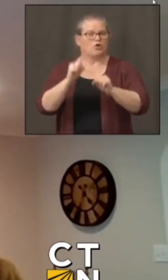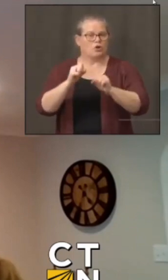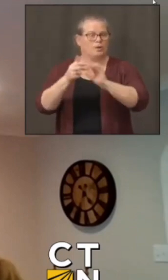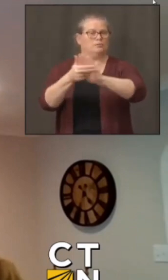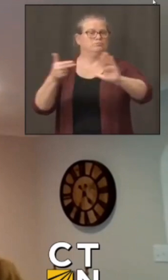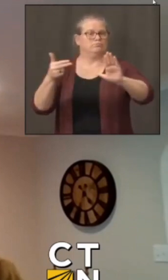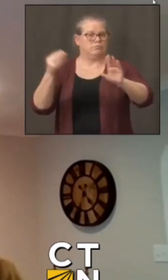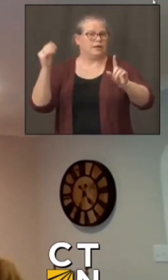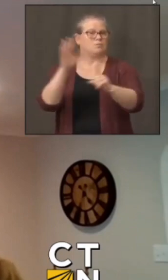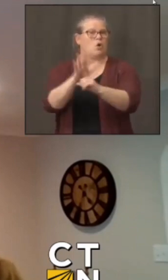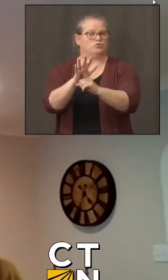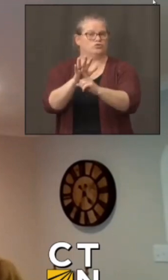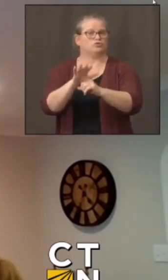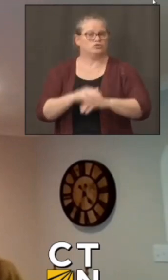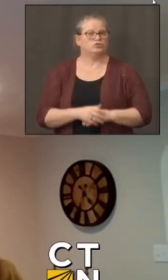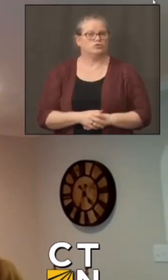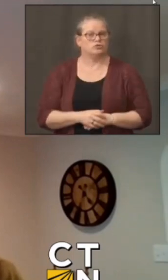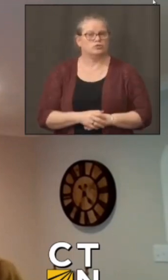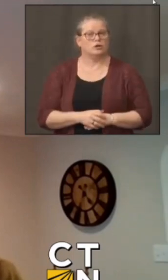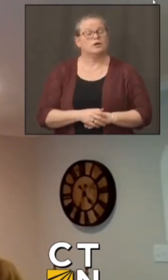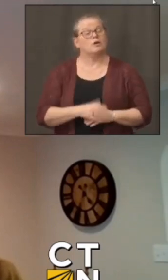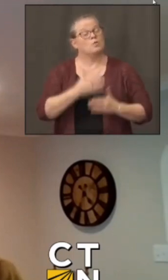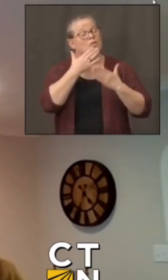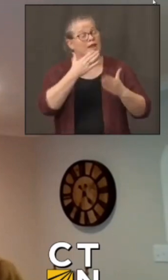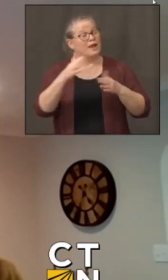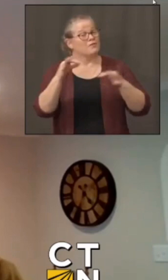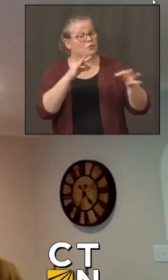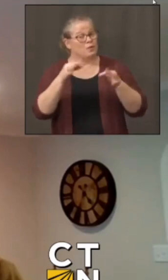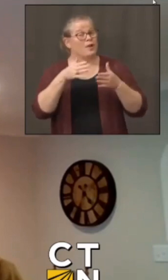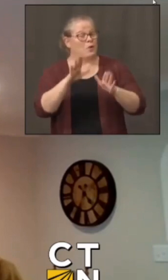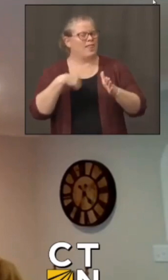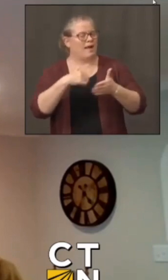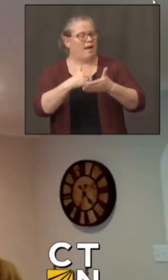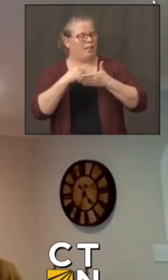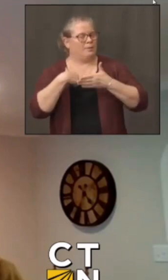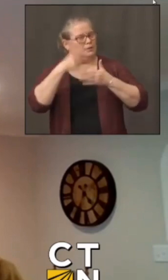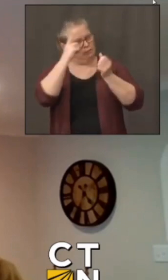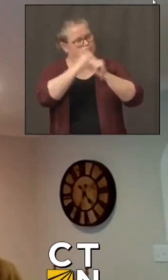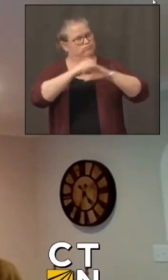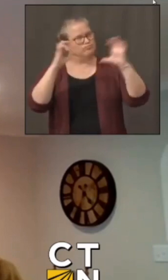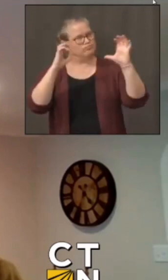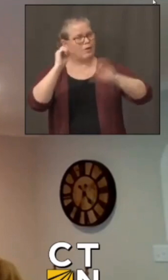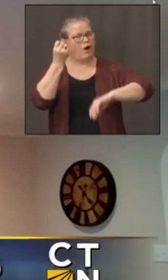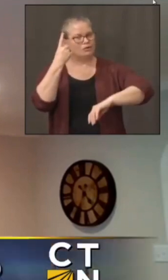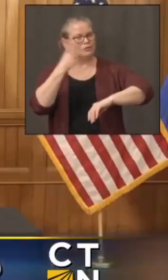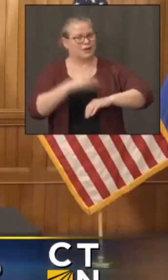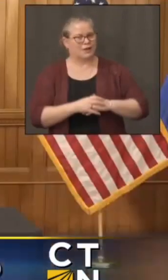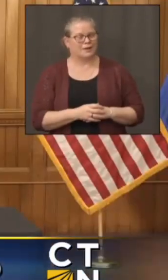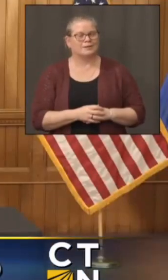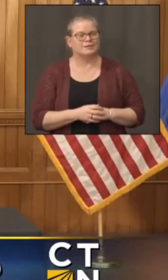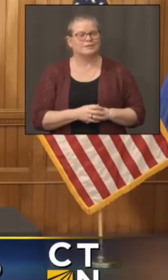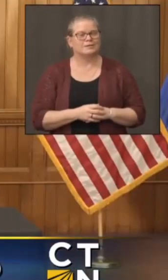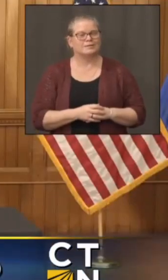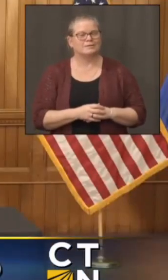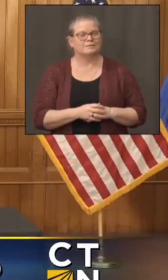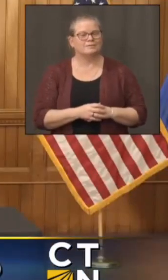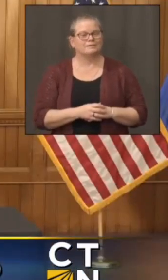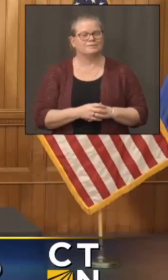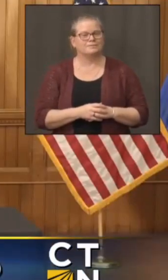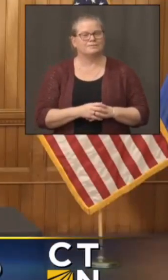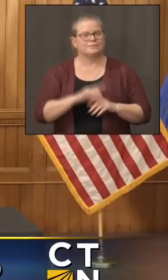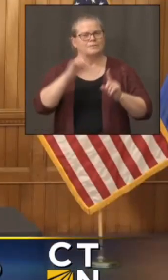explaining that in a way that I can understand. Hey, Governor, so can you, you just dropped this.